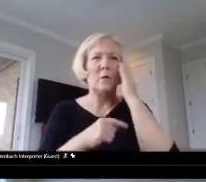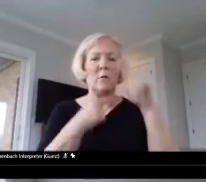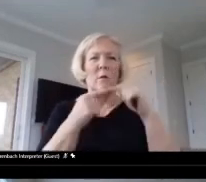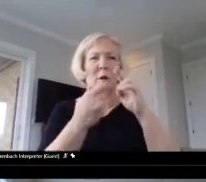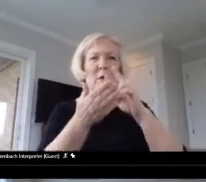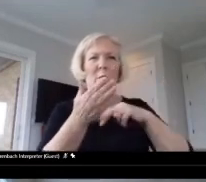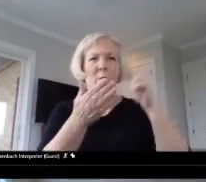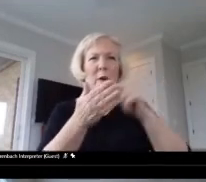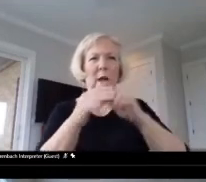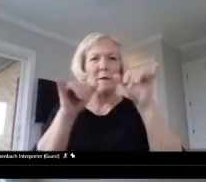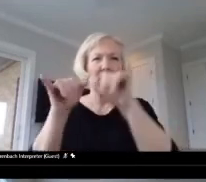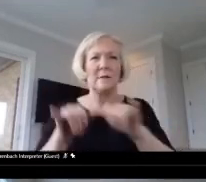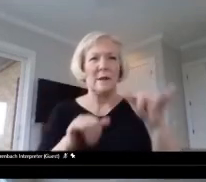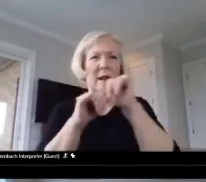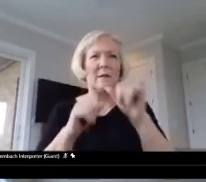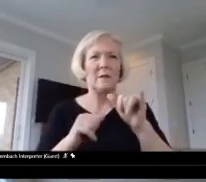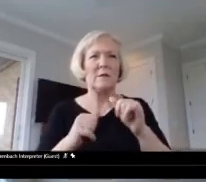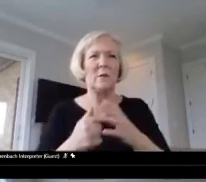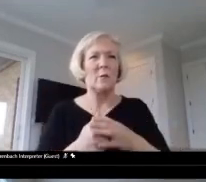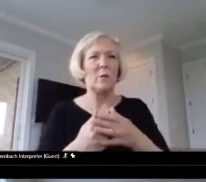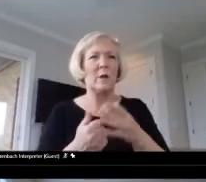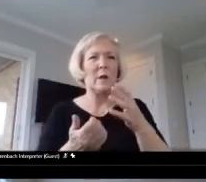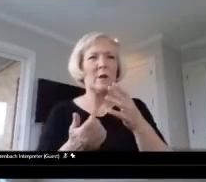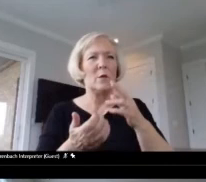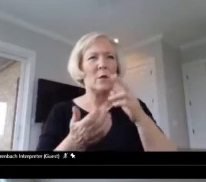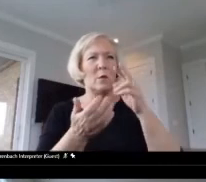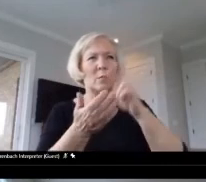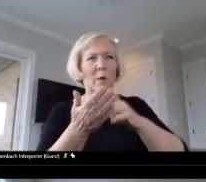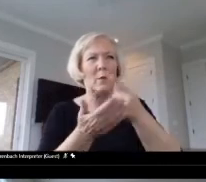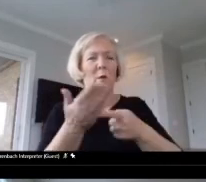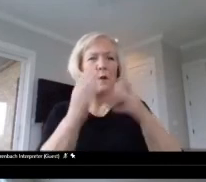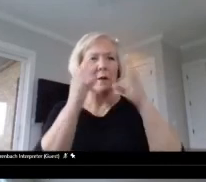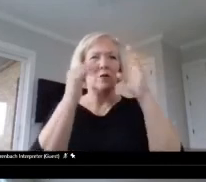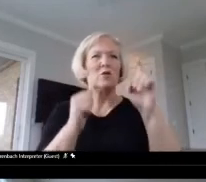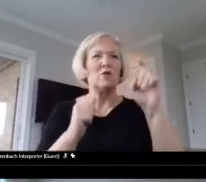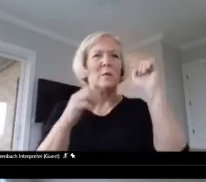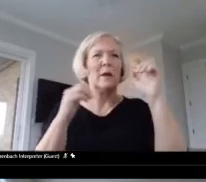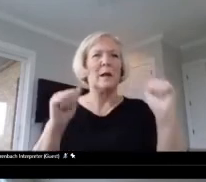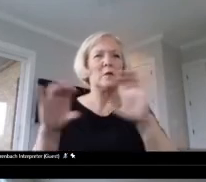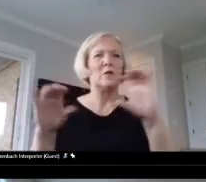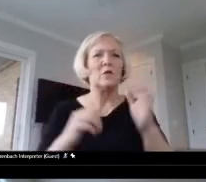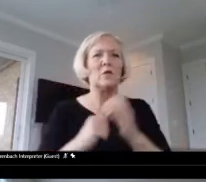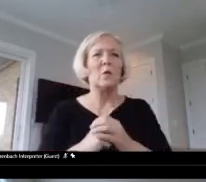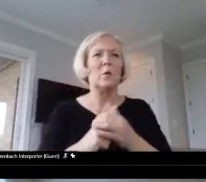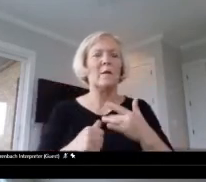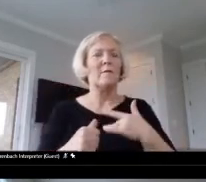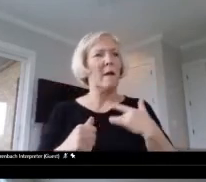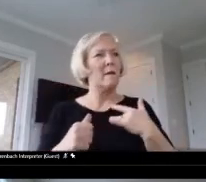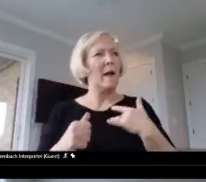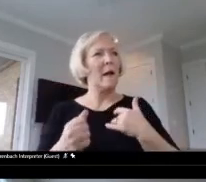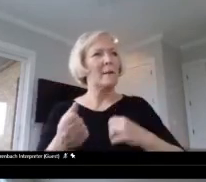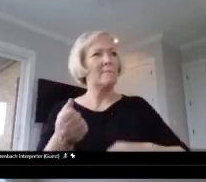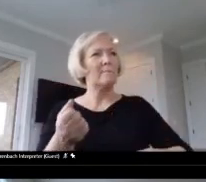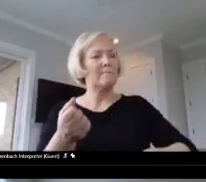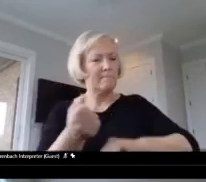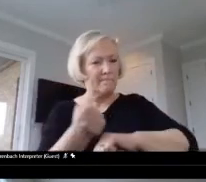read the What Teachers Should Know and Be Able to Do book, that we felt that affirmation. And someone who was like us